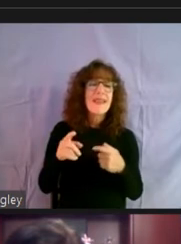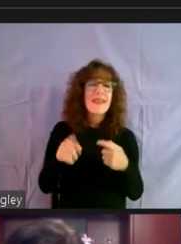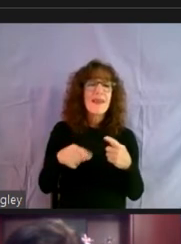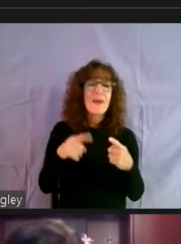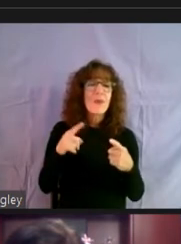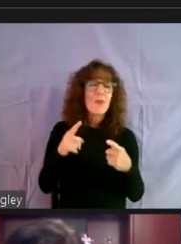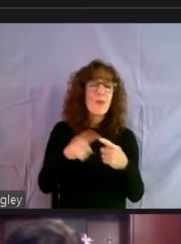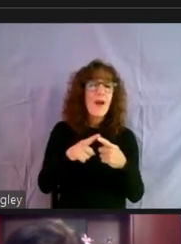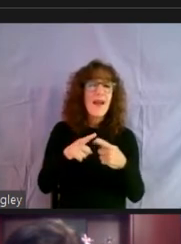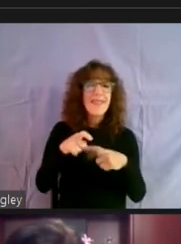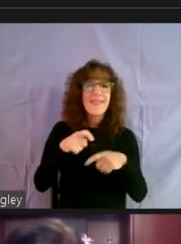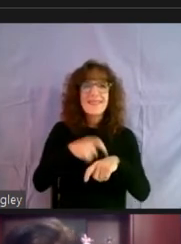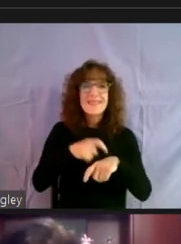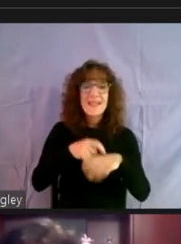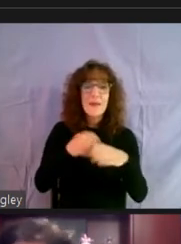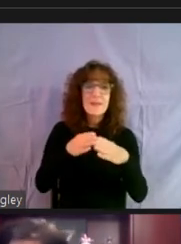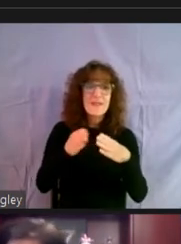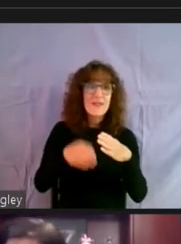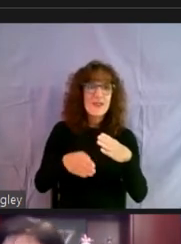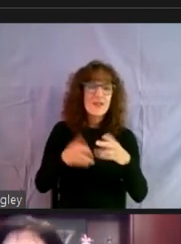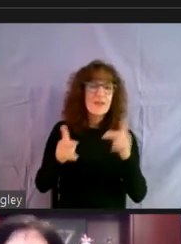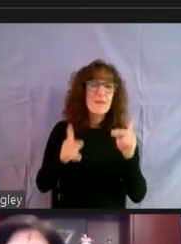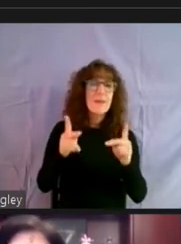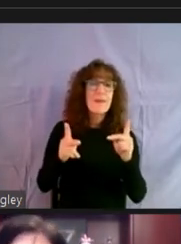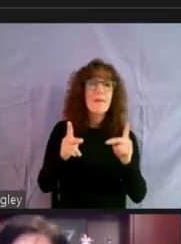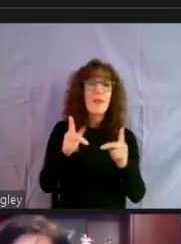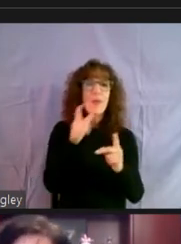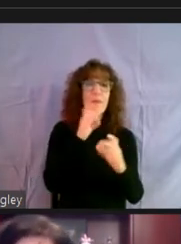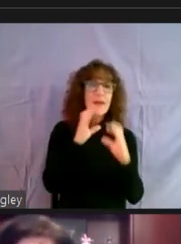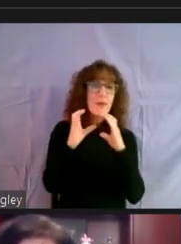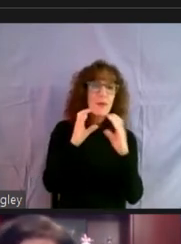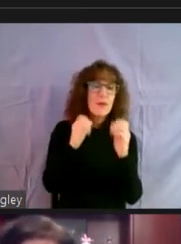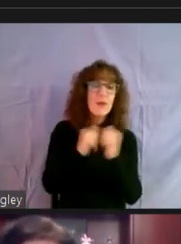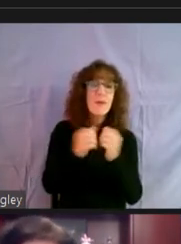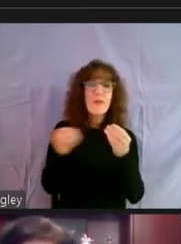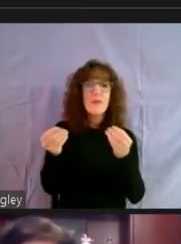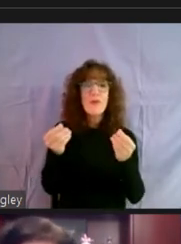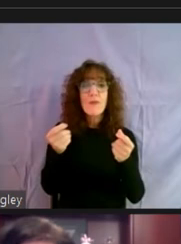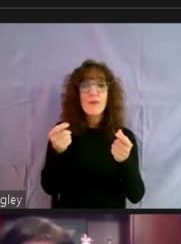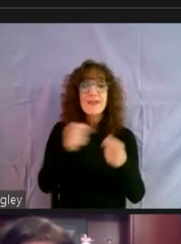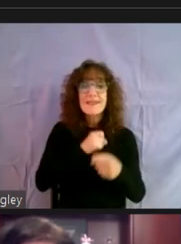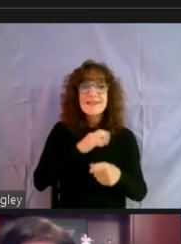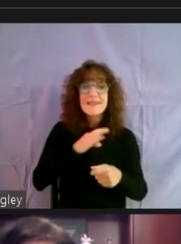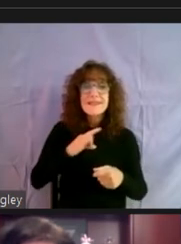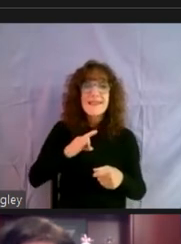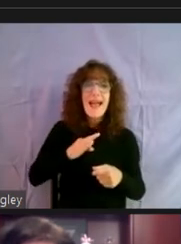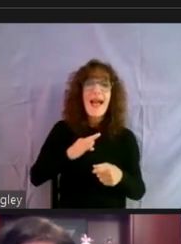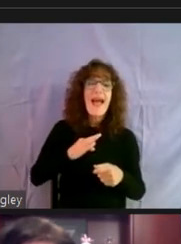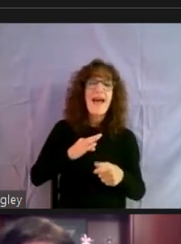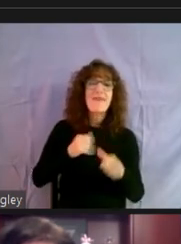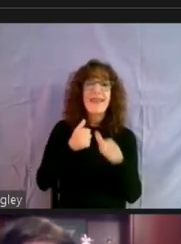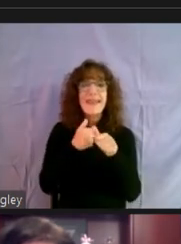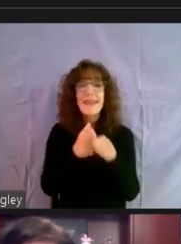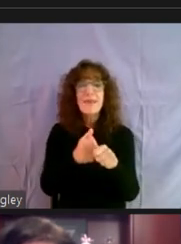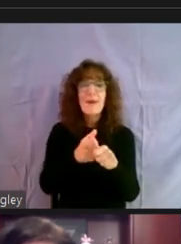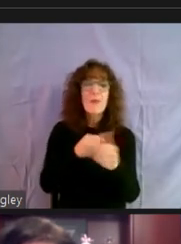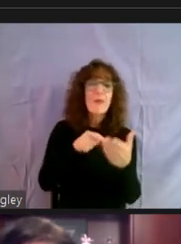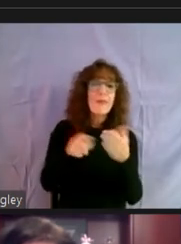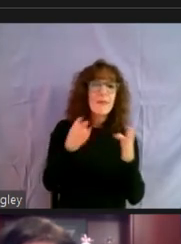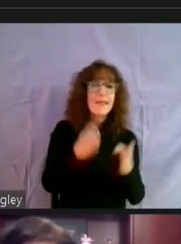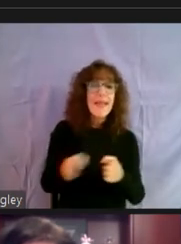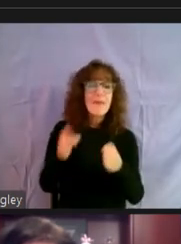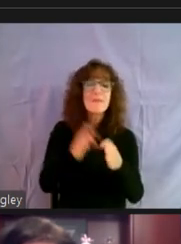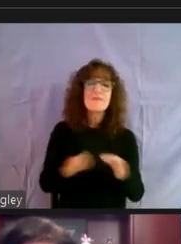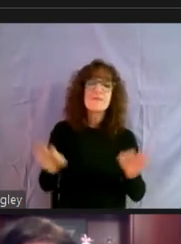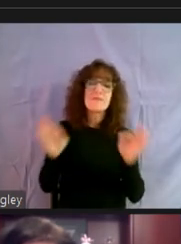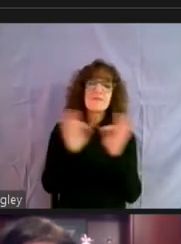those residents that are, you know, have been communicating with the property staff and are able, you know, keeping up with the payment plan, that will be very, very